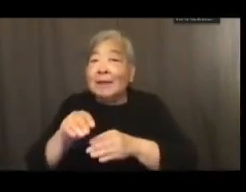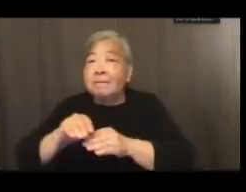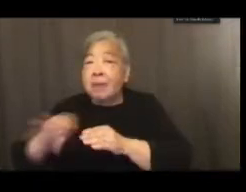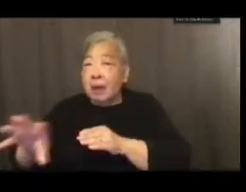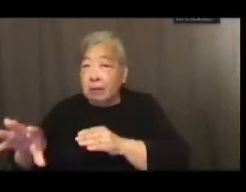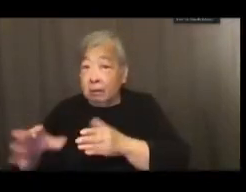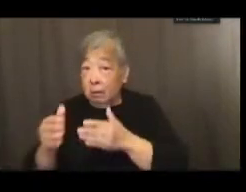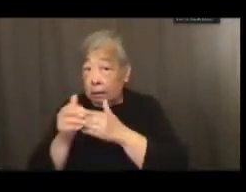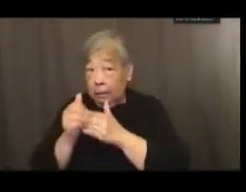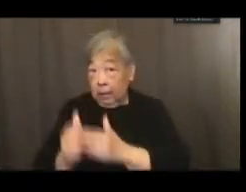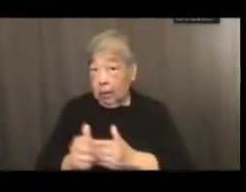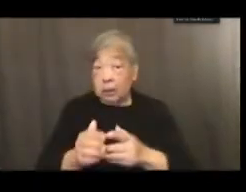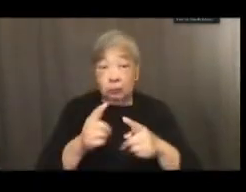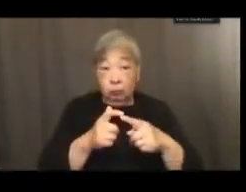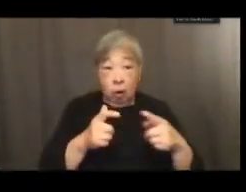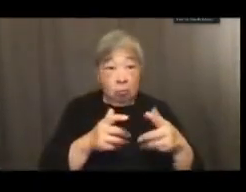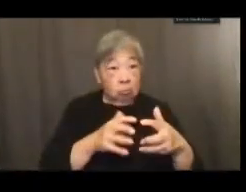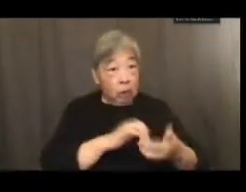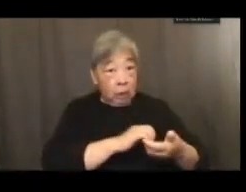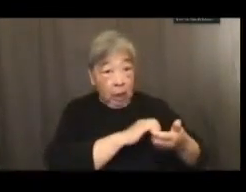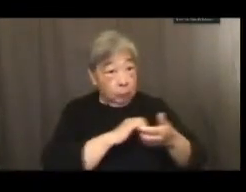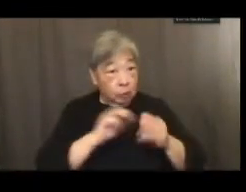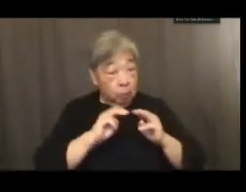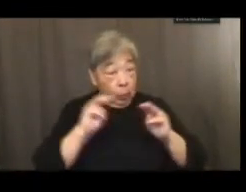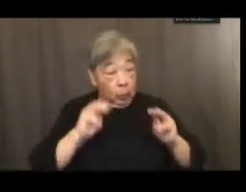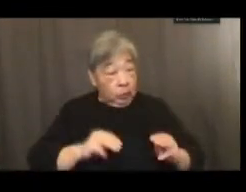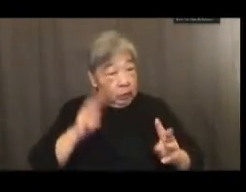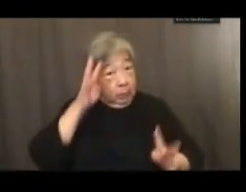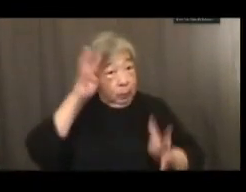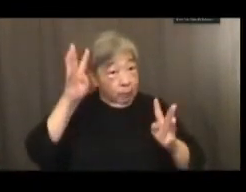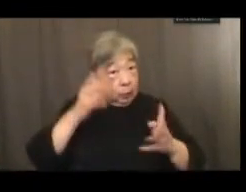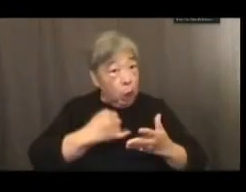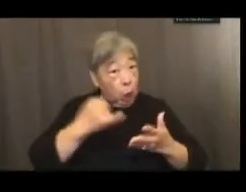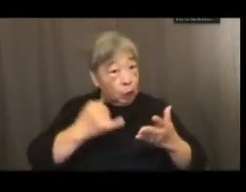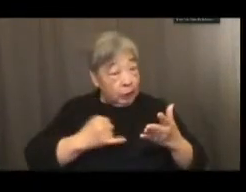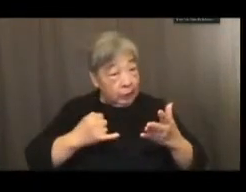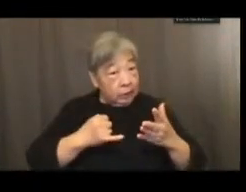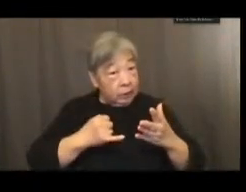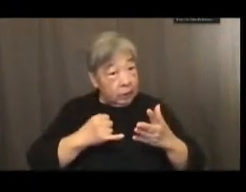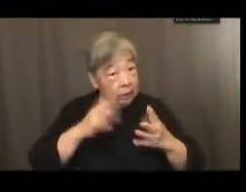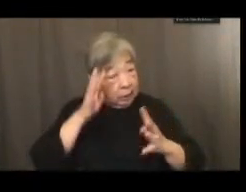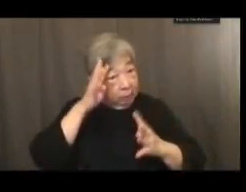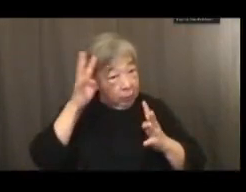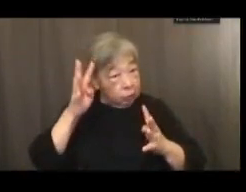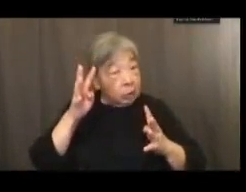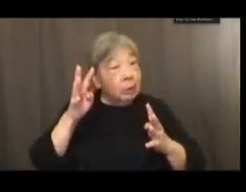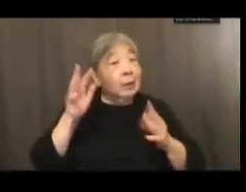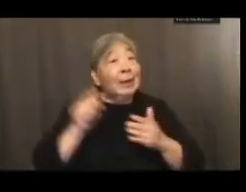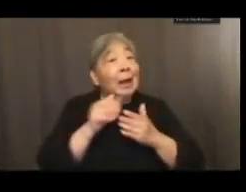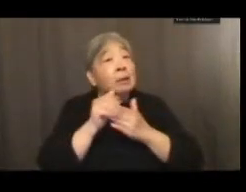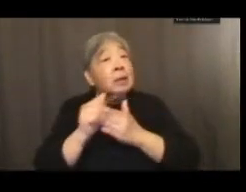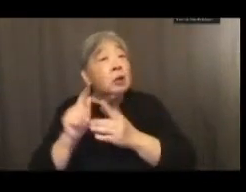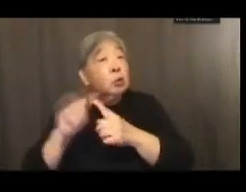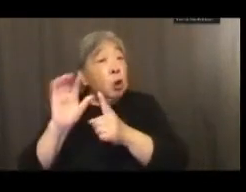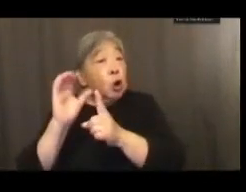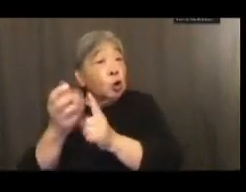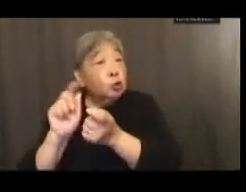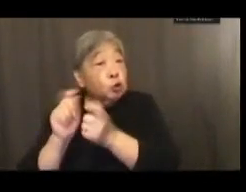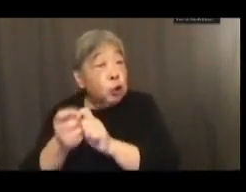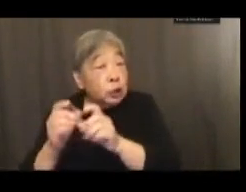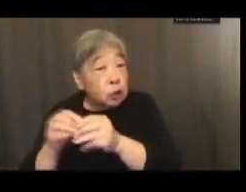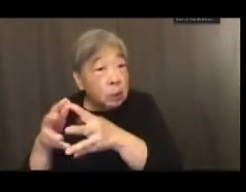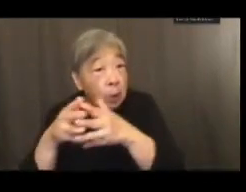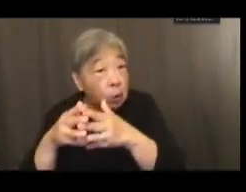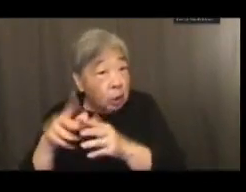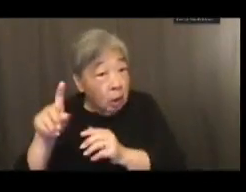museum innovation and artistic innovation to measurable cultural change in America? And can that